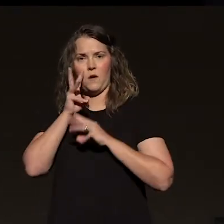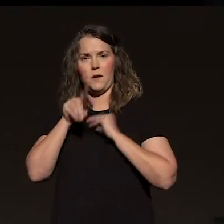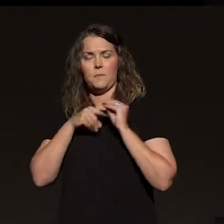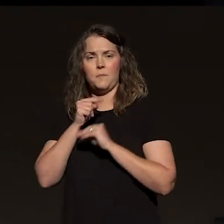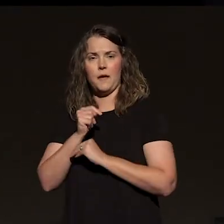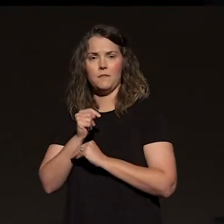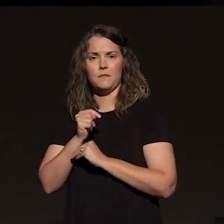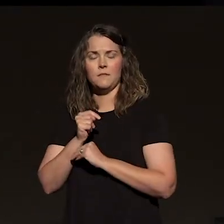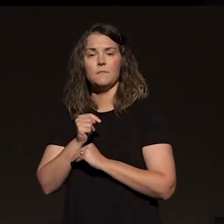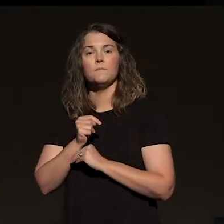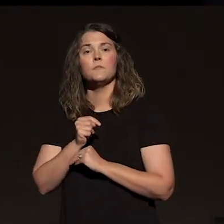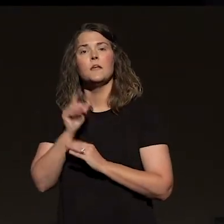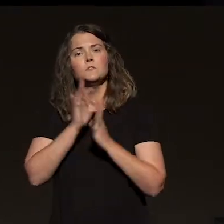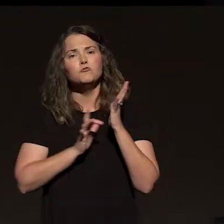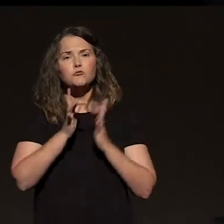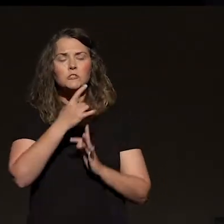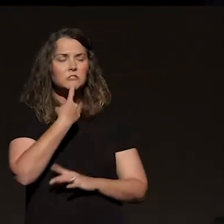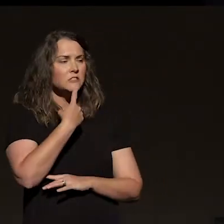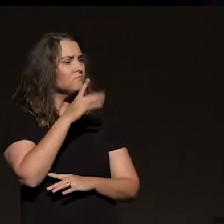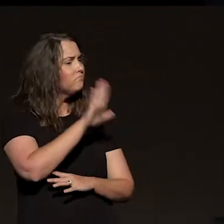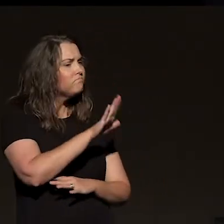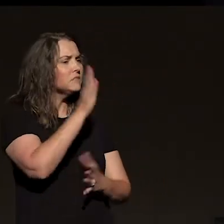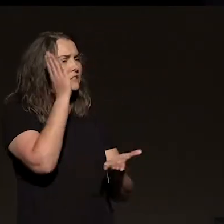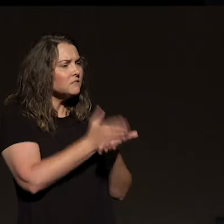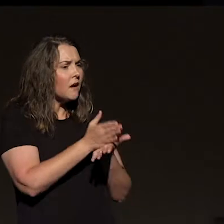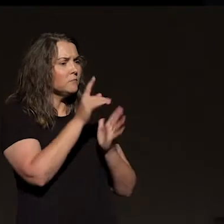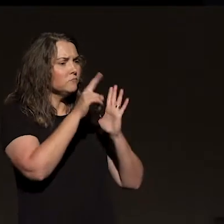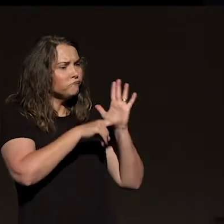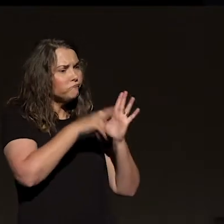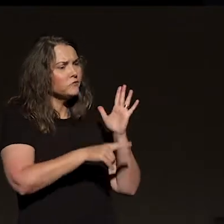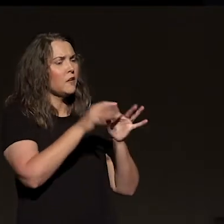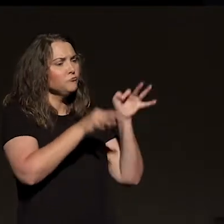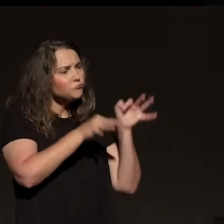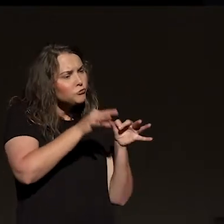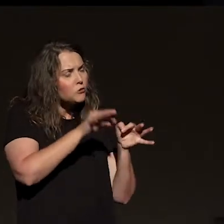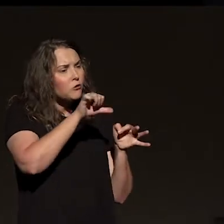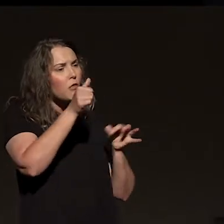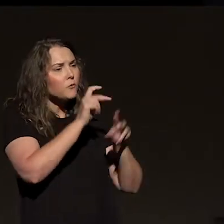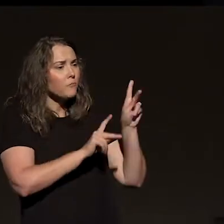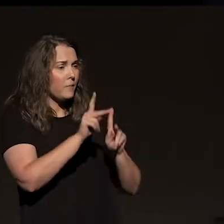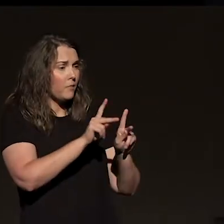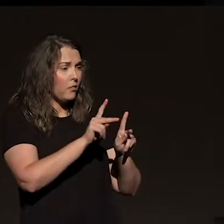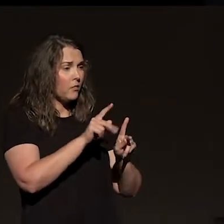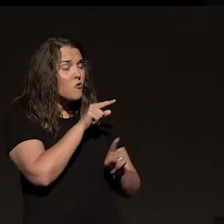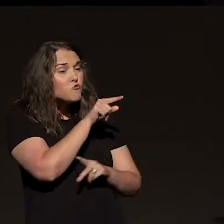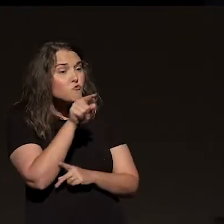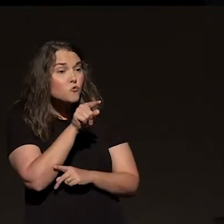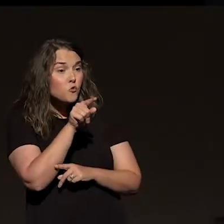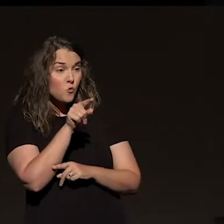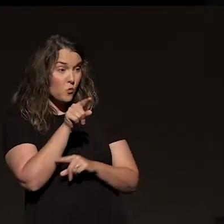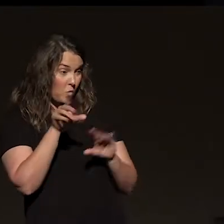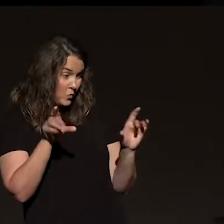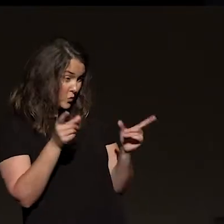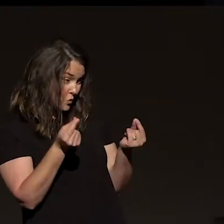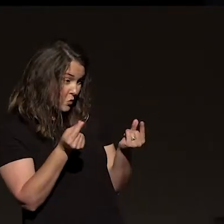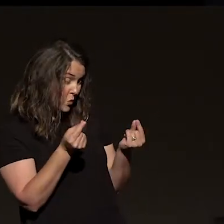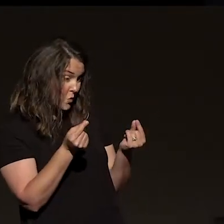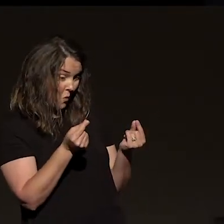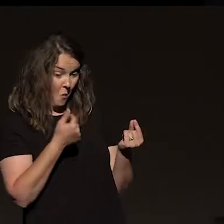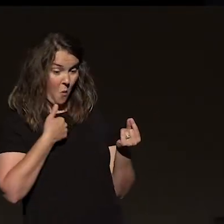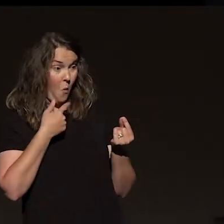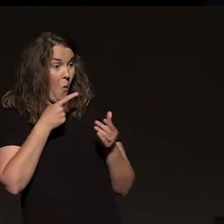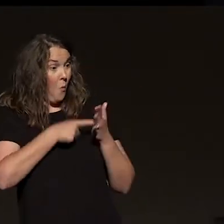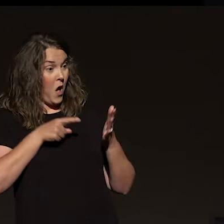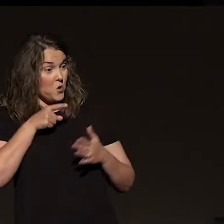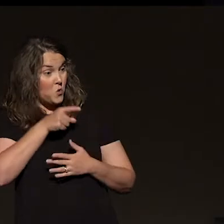down with it. He said, listen, quit judging people. Instead, here's what I'd like for you to do. The golden rule. Why don't you do to other people the very